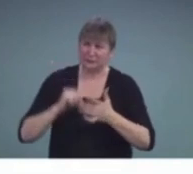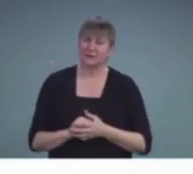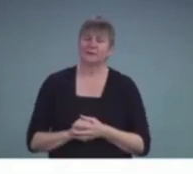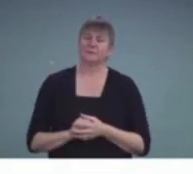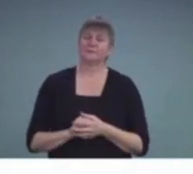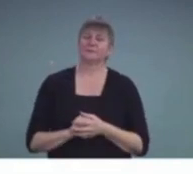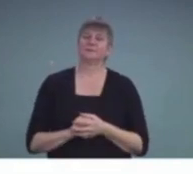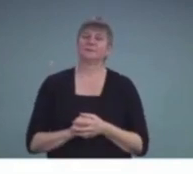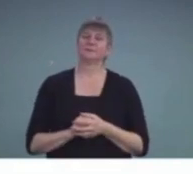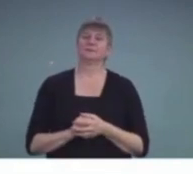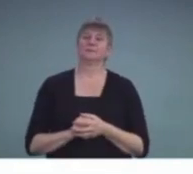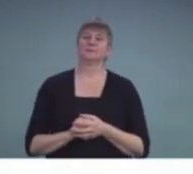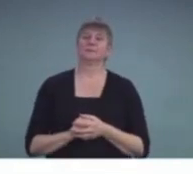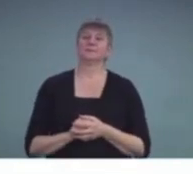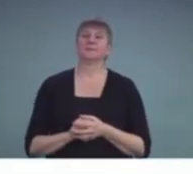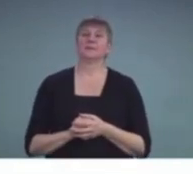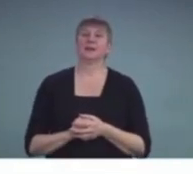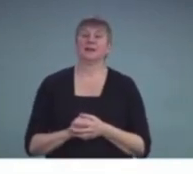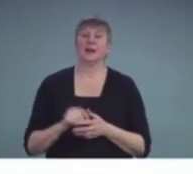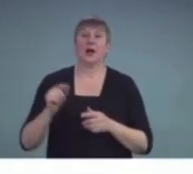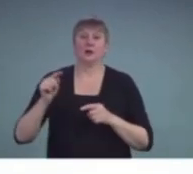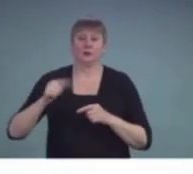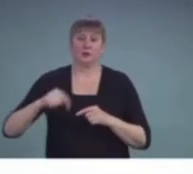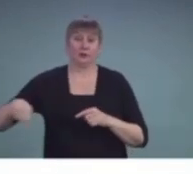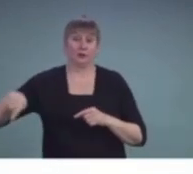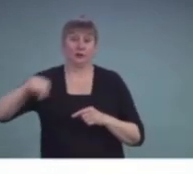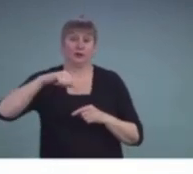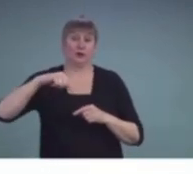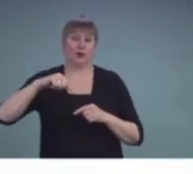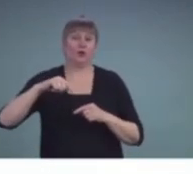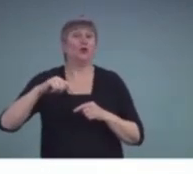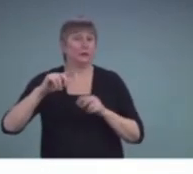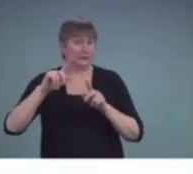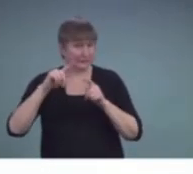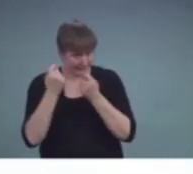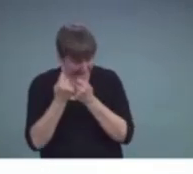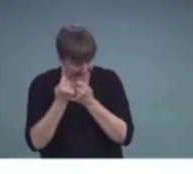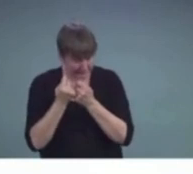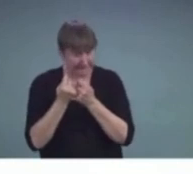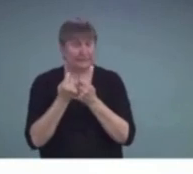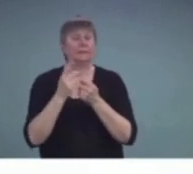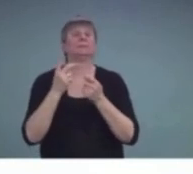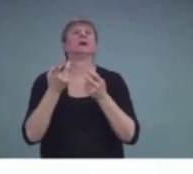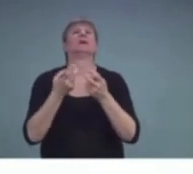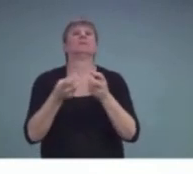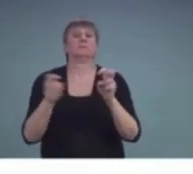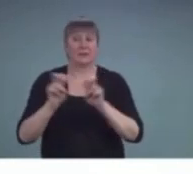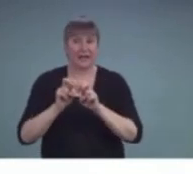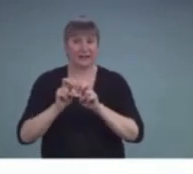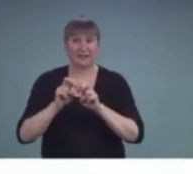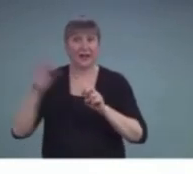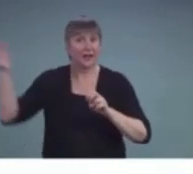So, the multidisciplinary educational team, again, did not include the educational audiologist or teacher of the deaf.